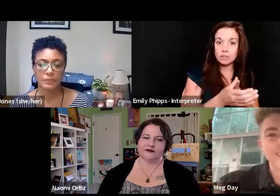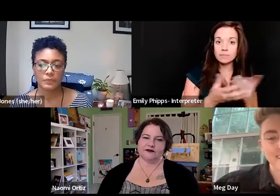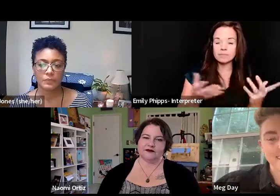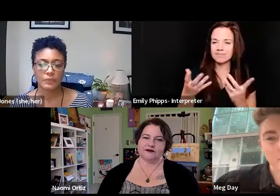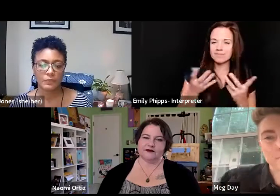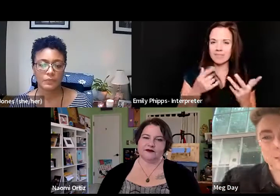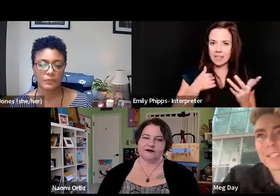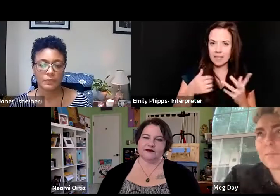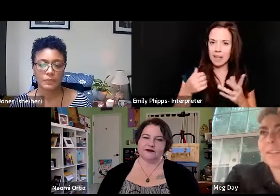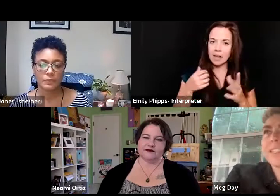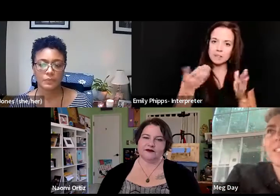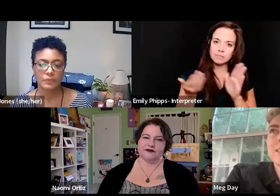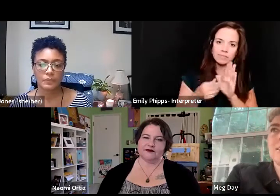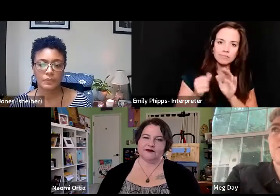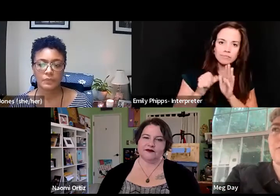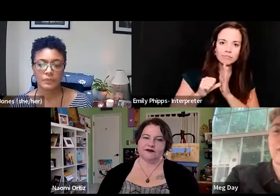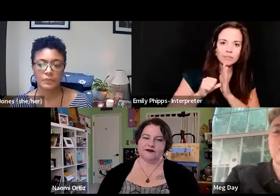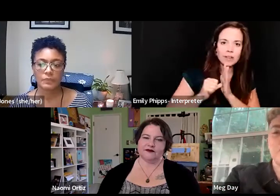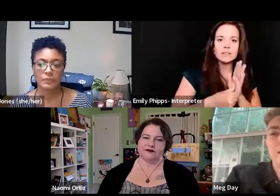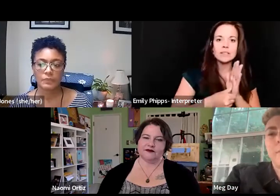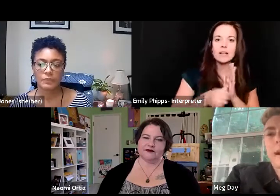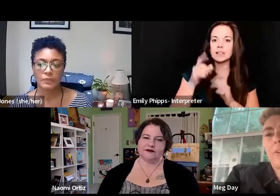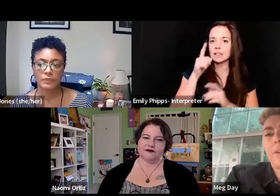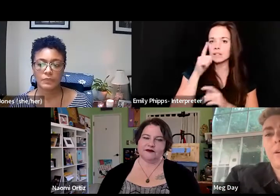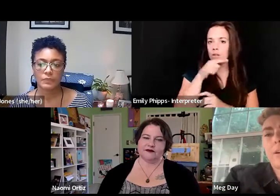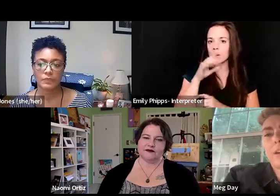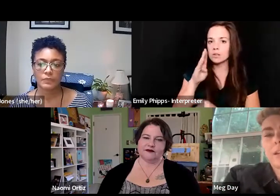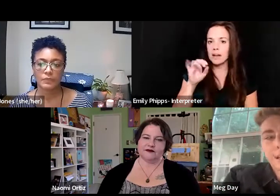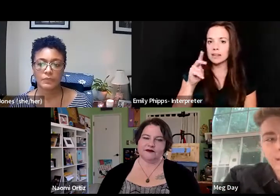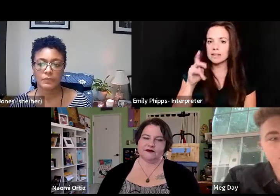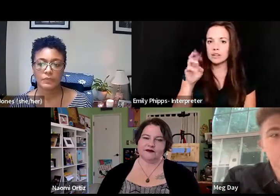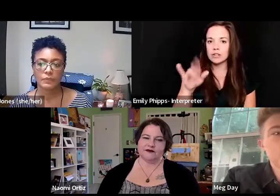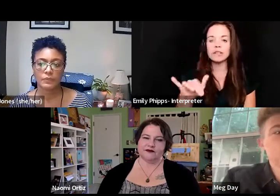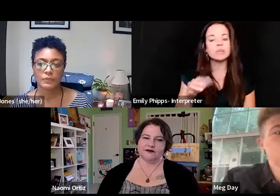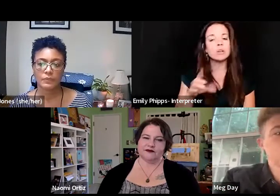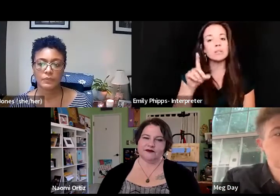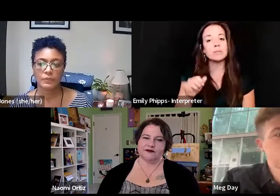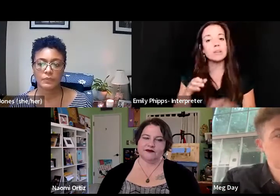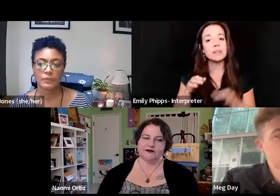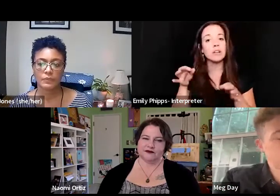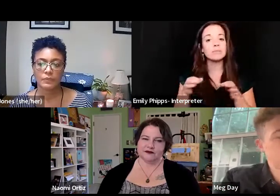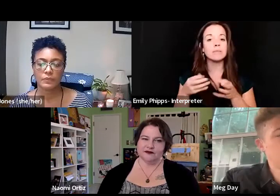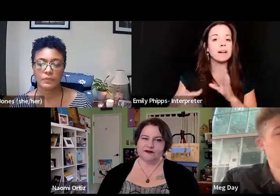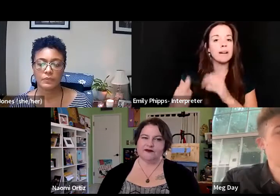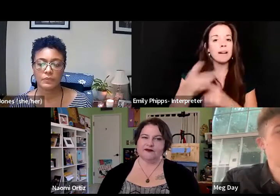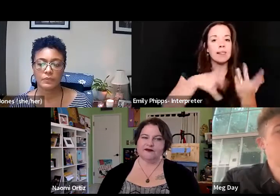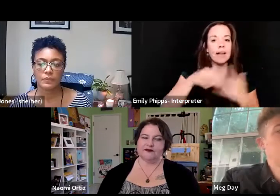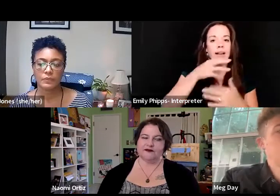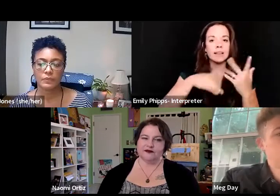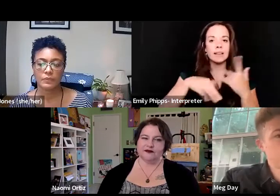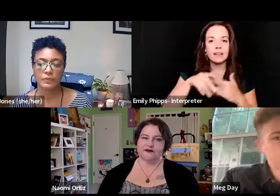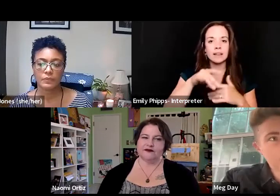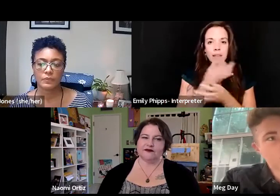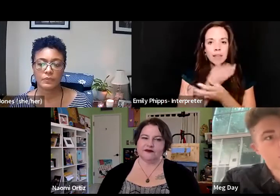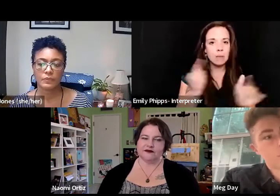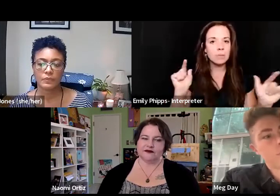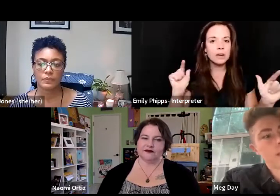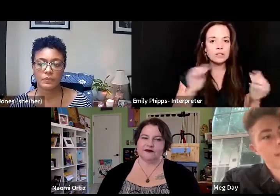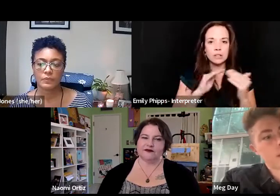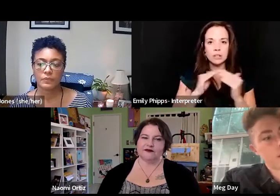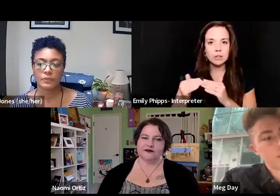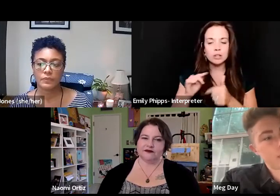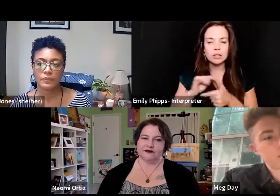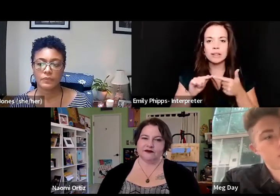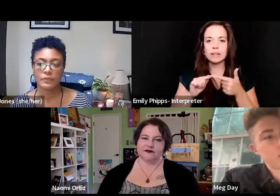of us and them. So disability justice for me has been about collective liberation and about community, about being accountable